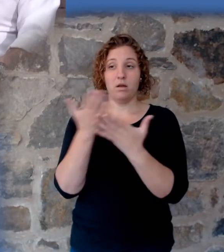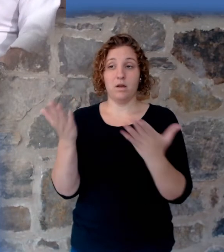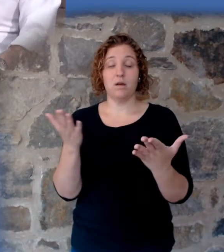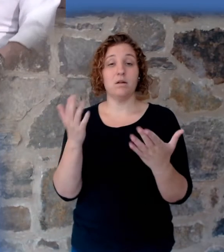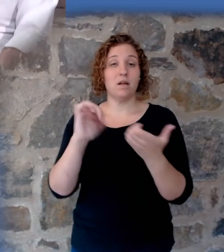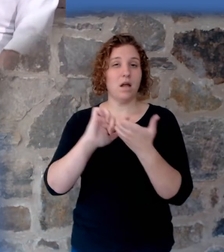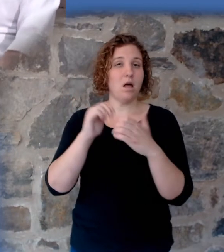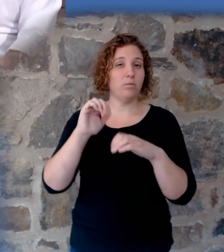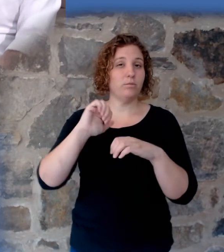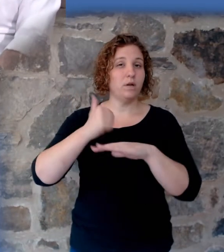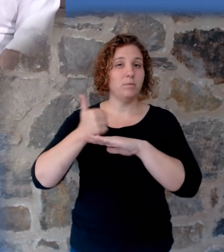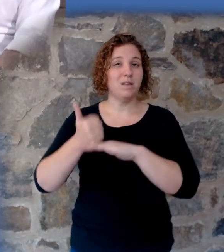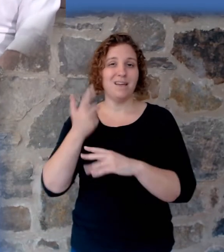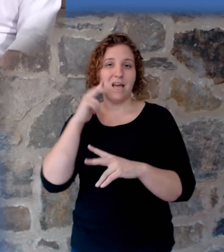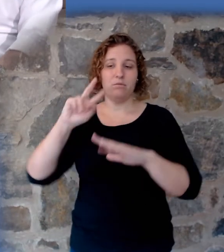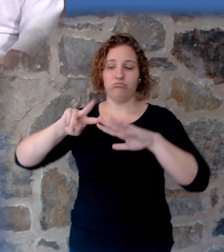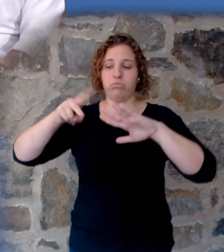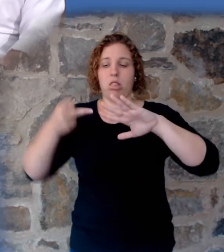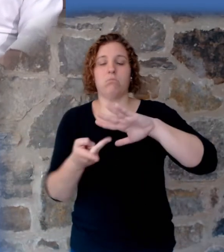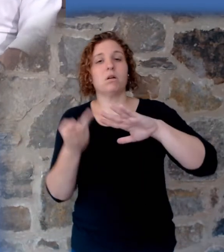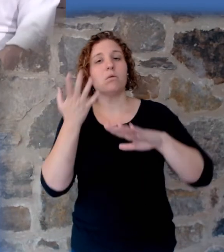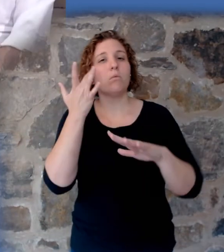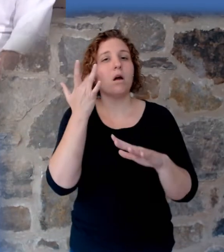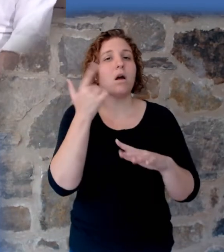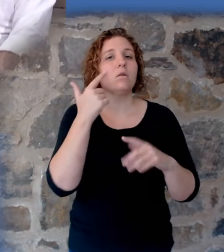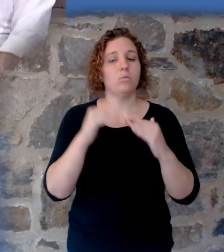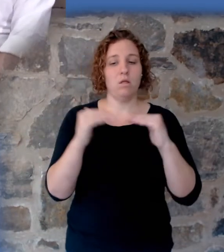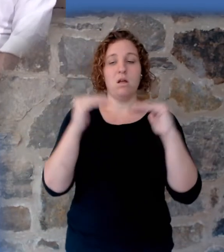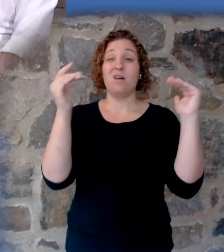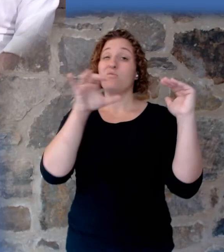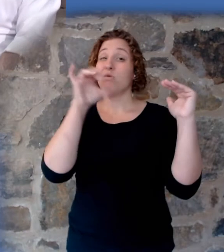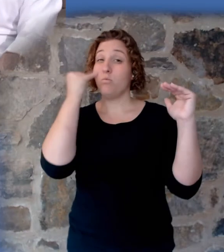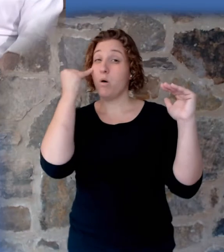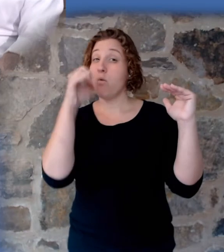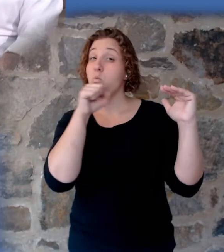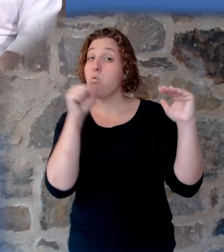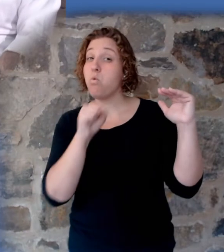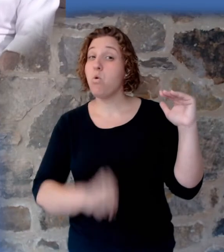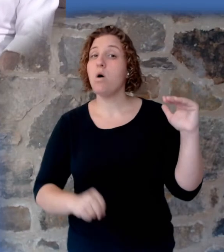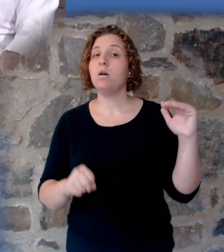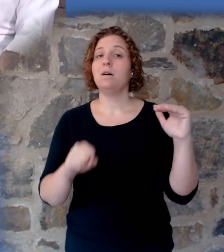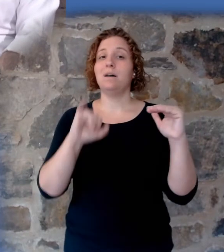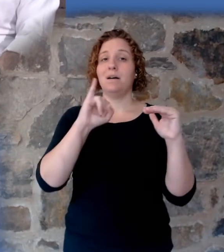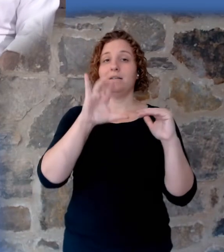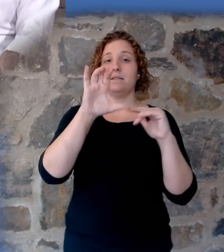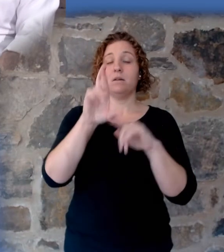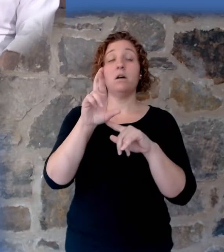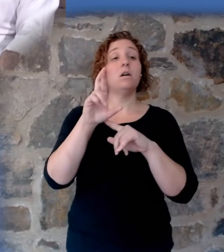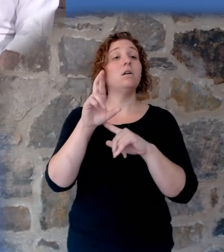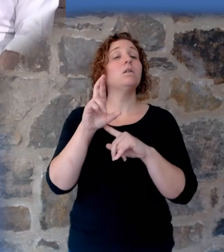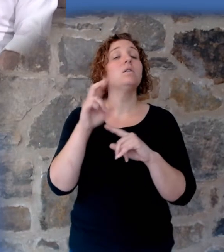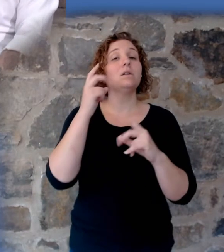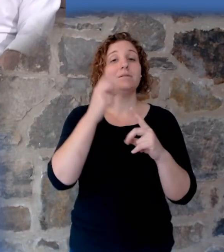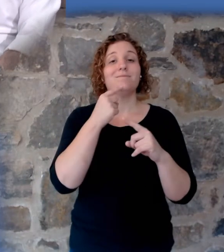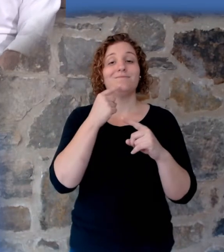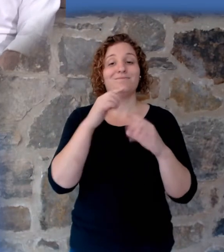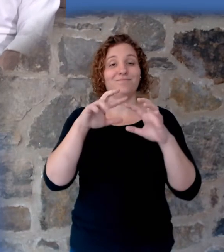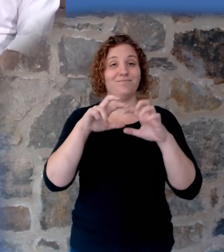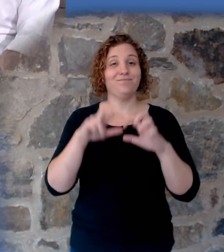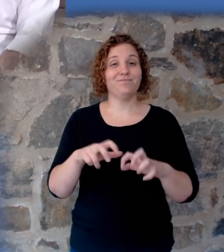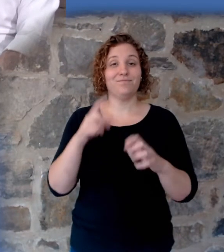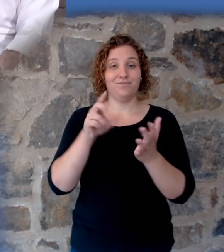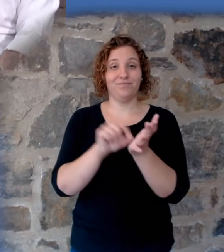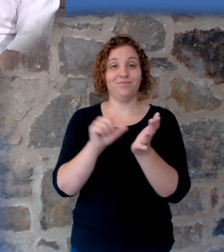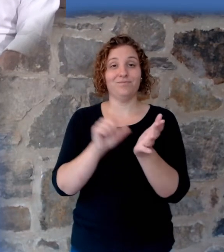through layers that are supposedly millions of years old. ICR, Institute for Creation Research in 1976, put out this article four years